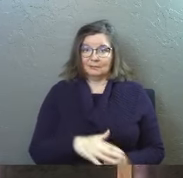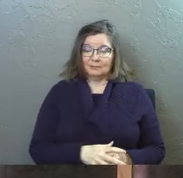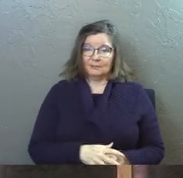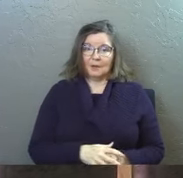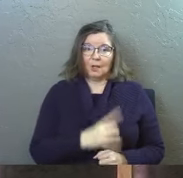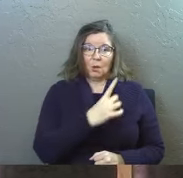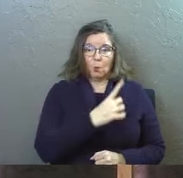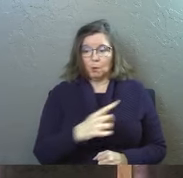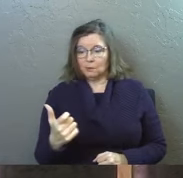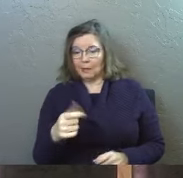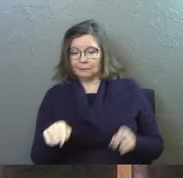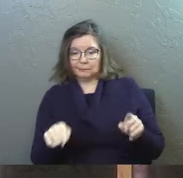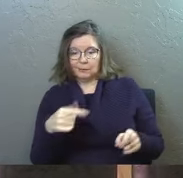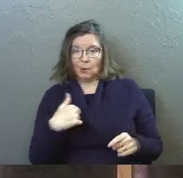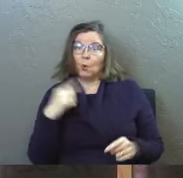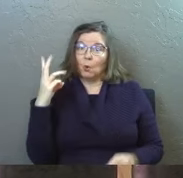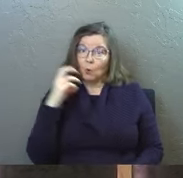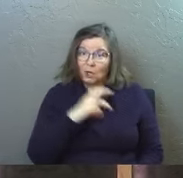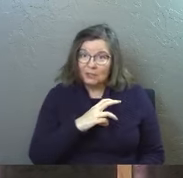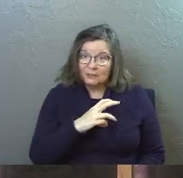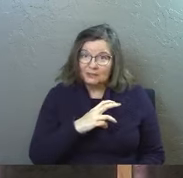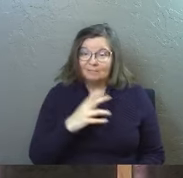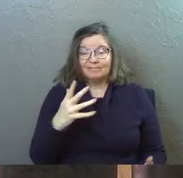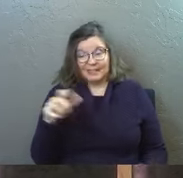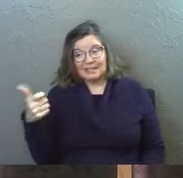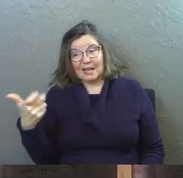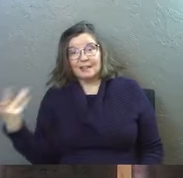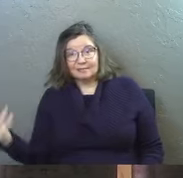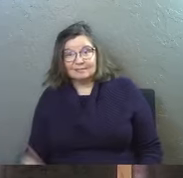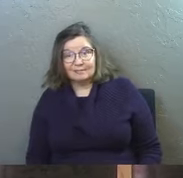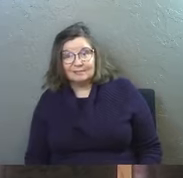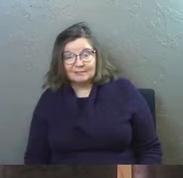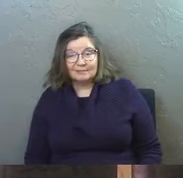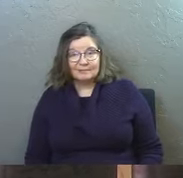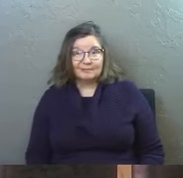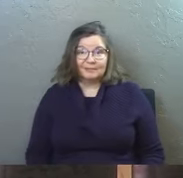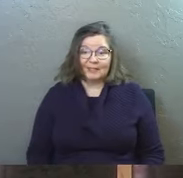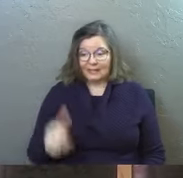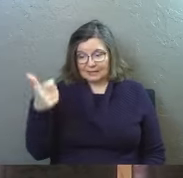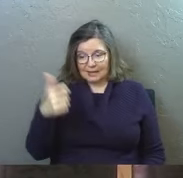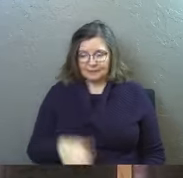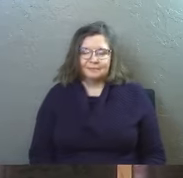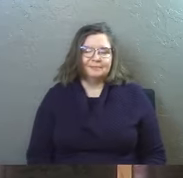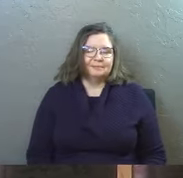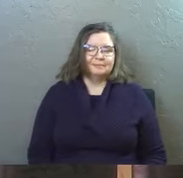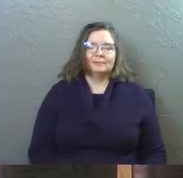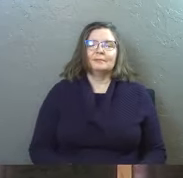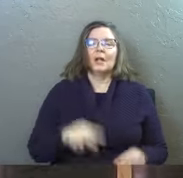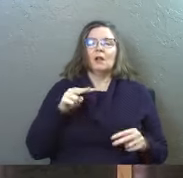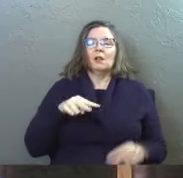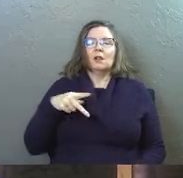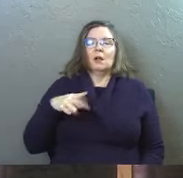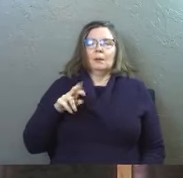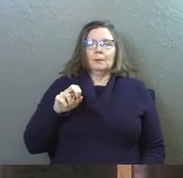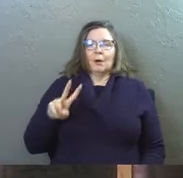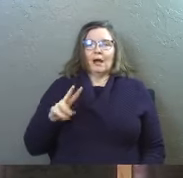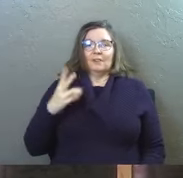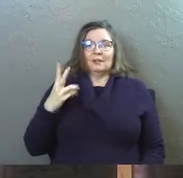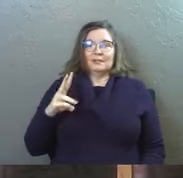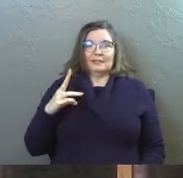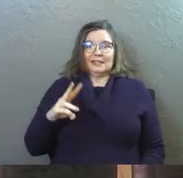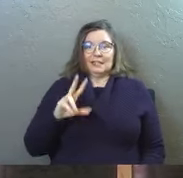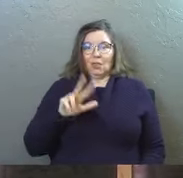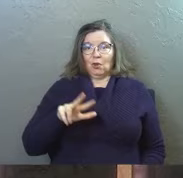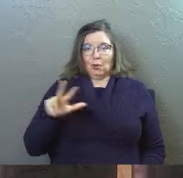scale of one to ten weirdness that's a ten amen that's a ten look at Proverbs 1633